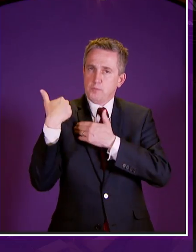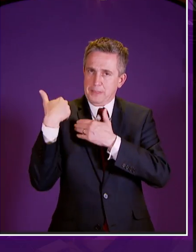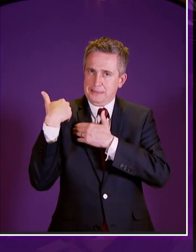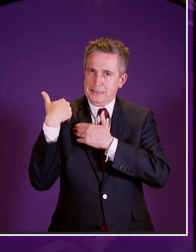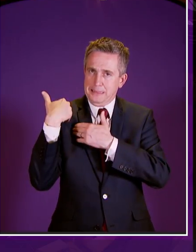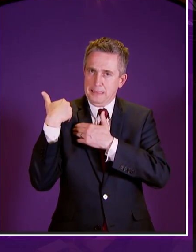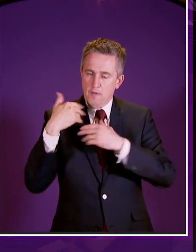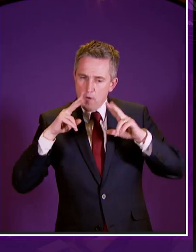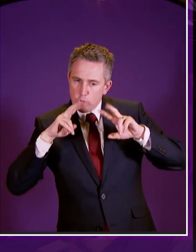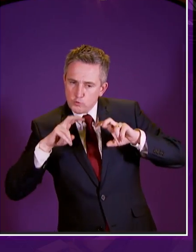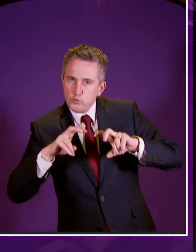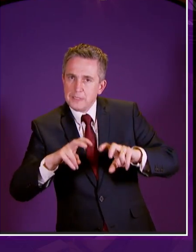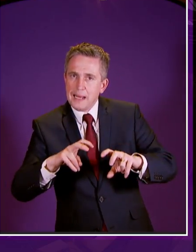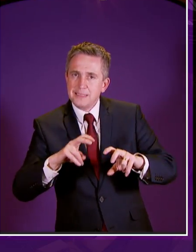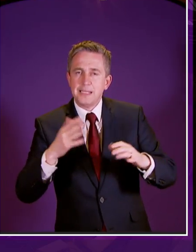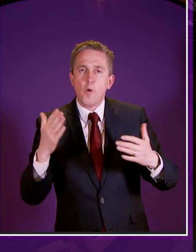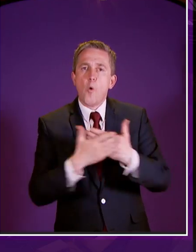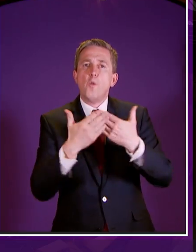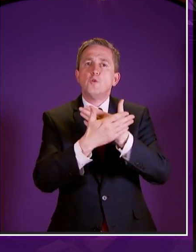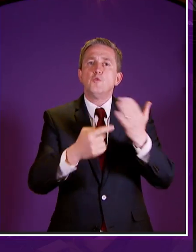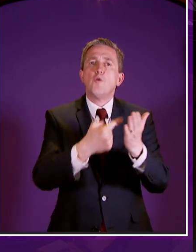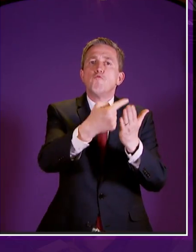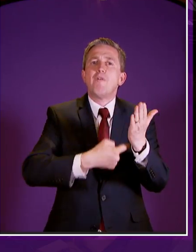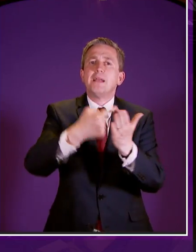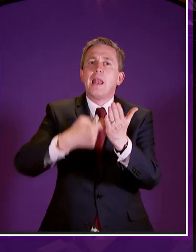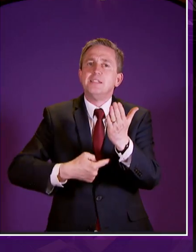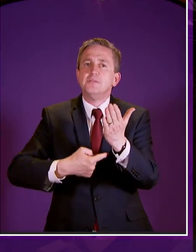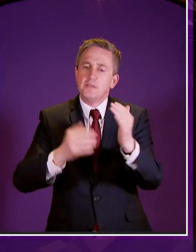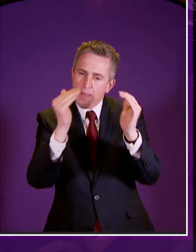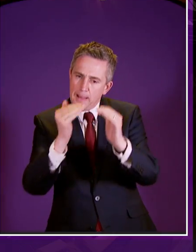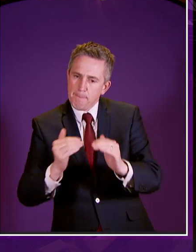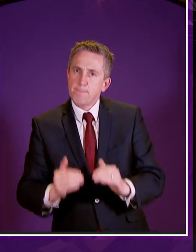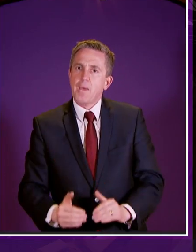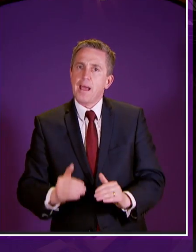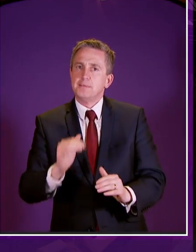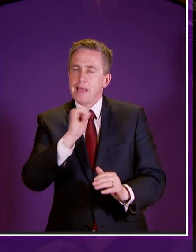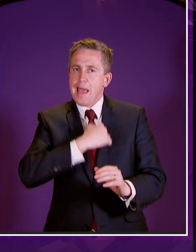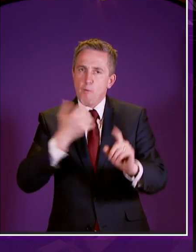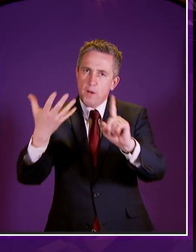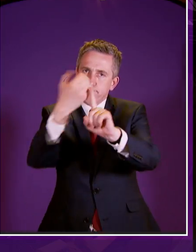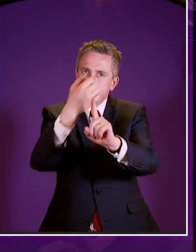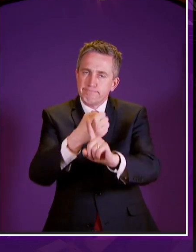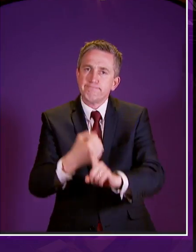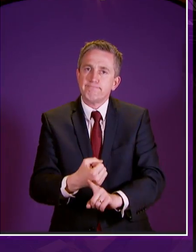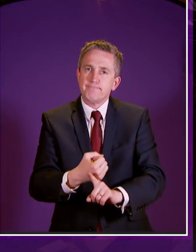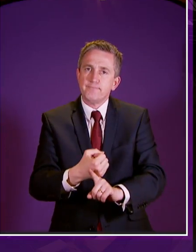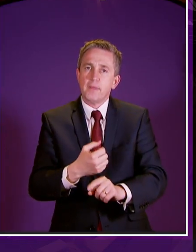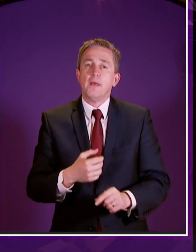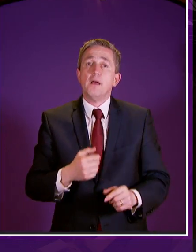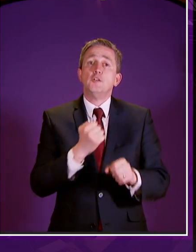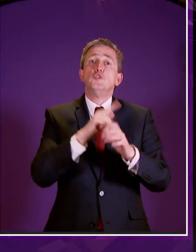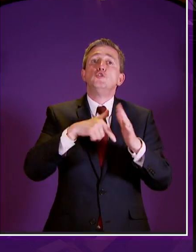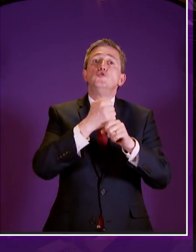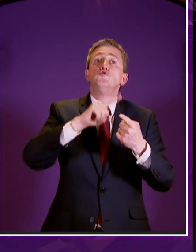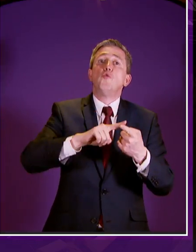around these regulations that will come forward are fit for purpose that will help our constituents as george adams